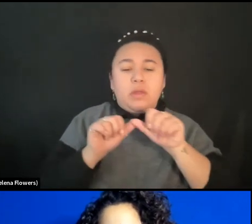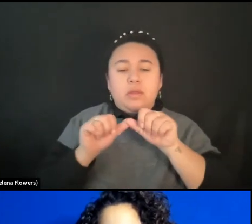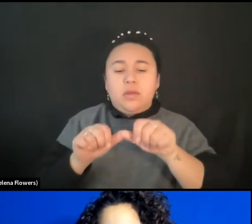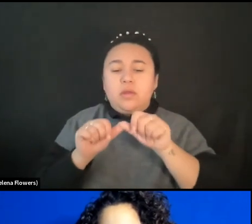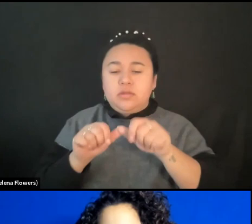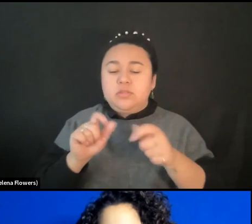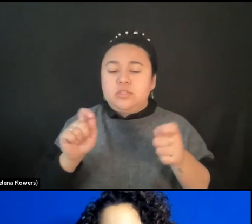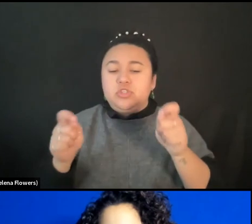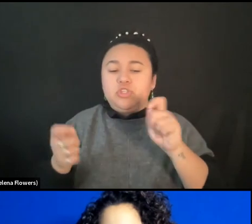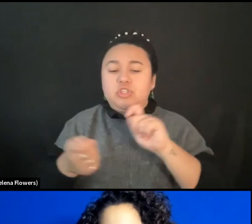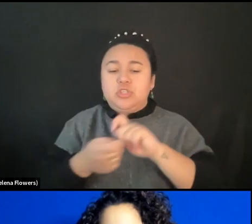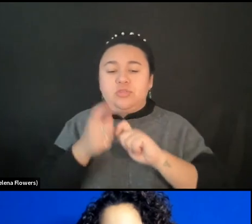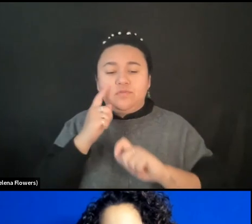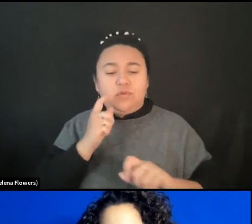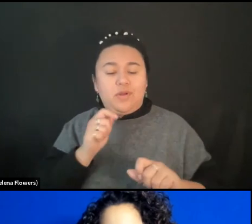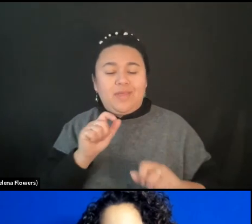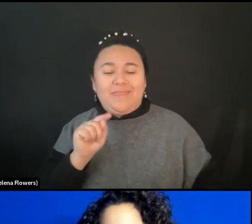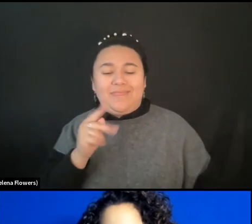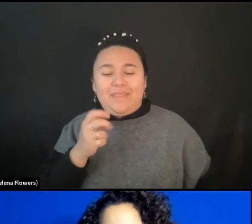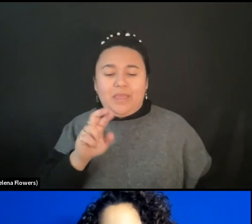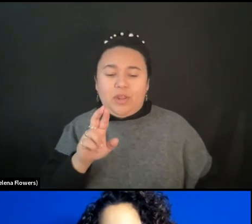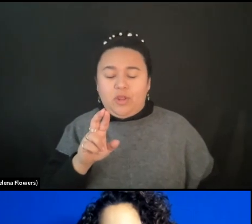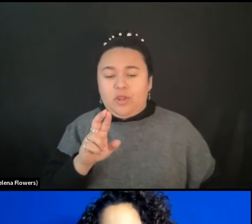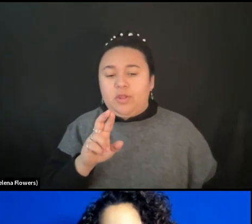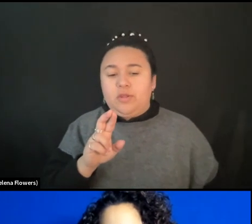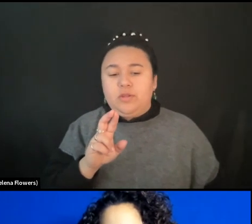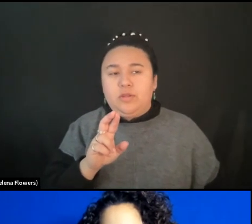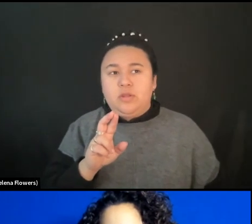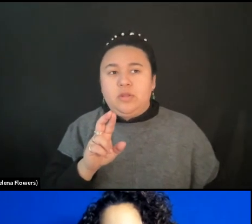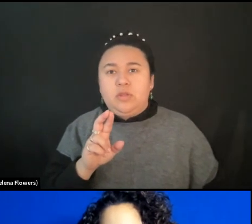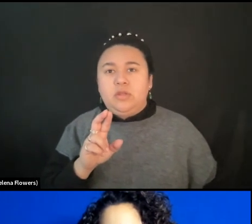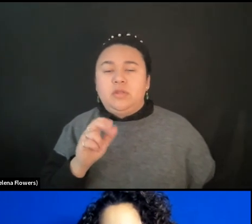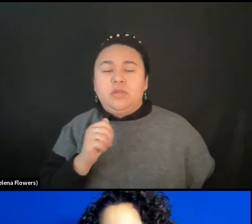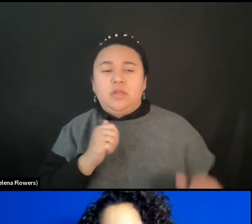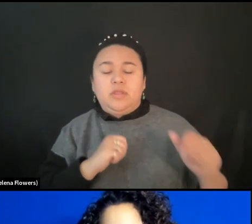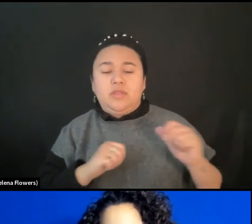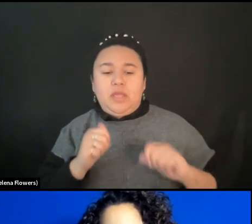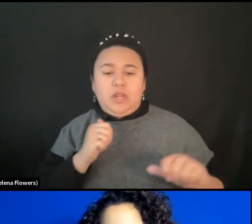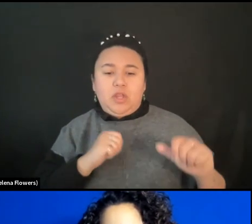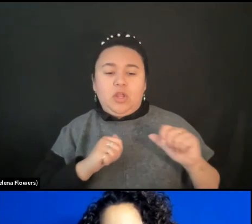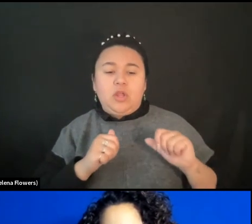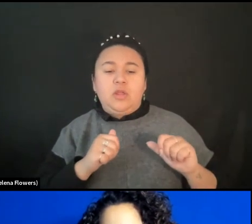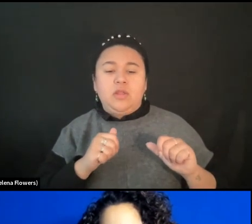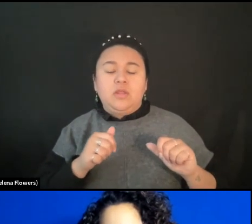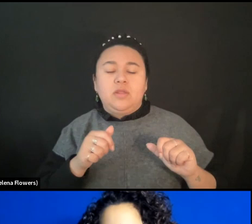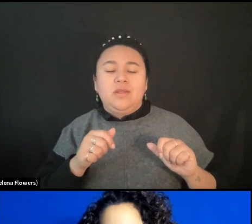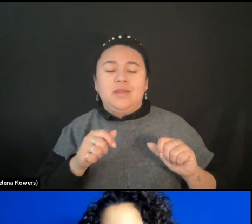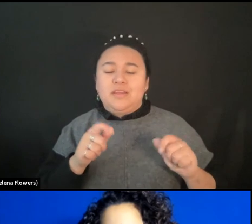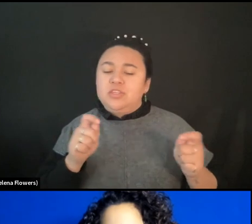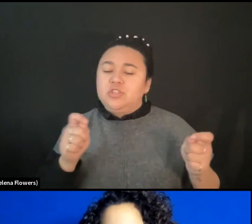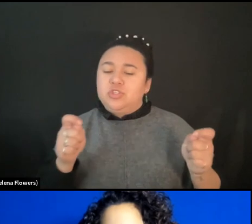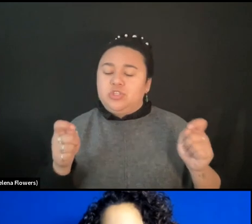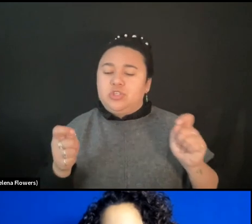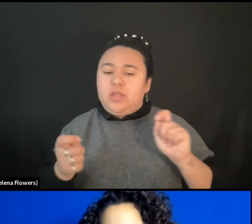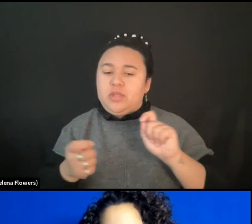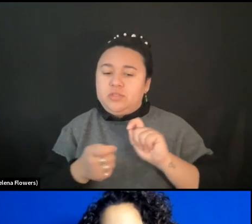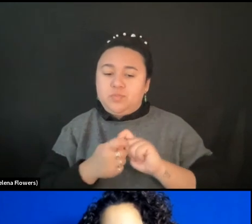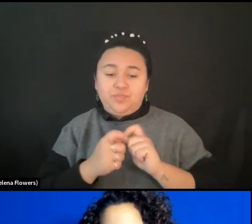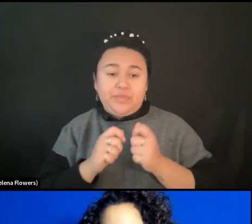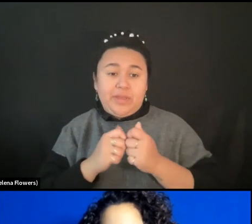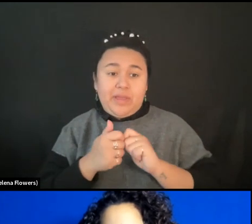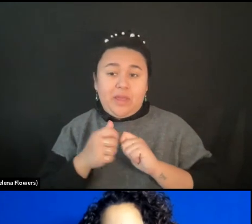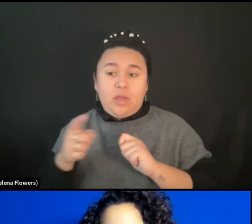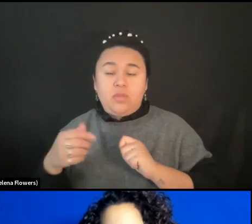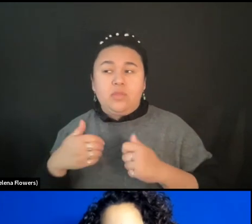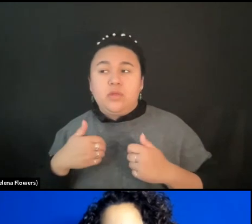theatre has been experienced by the younger generation. And in the